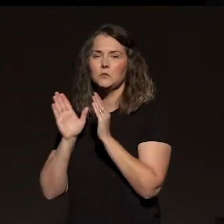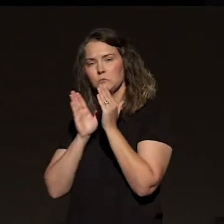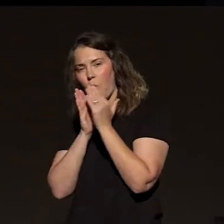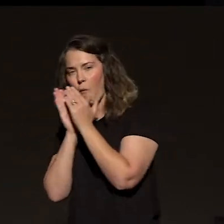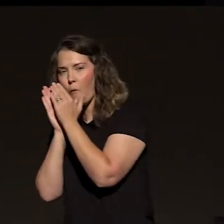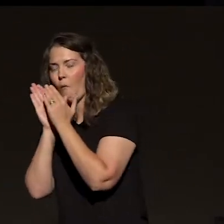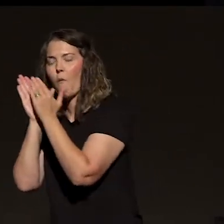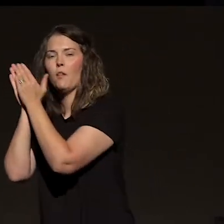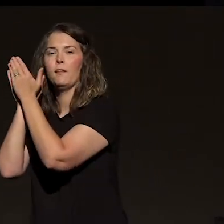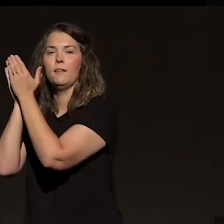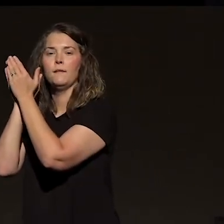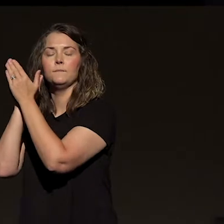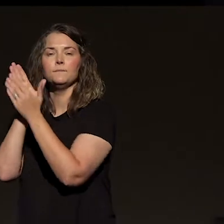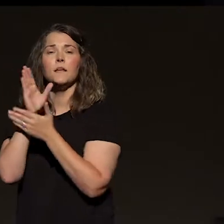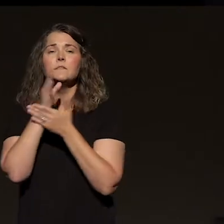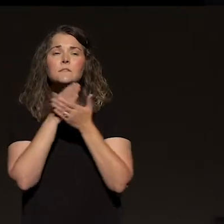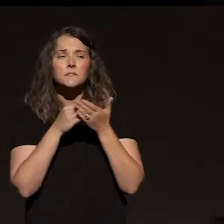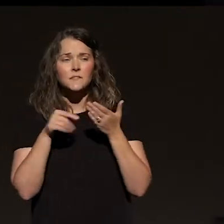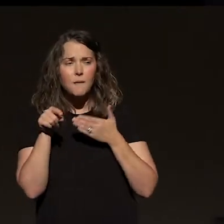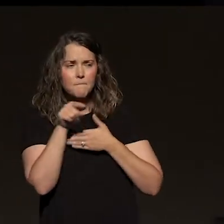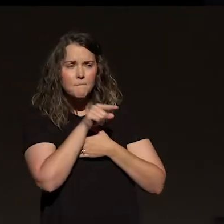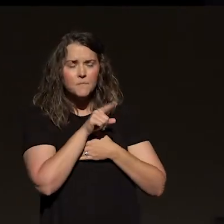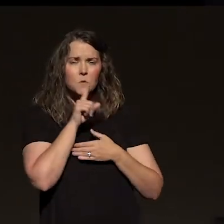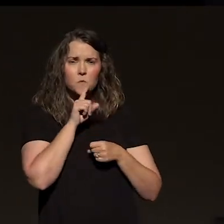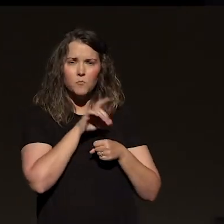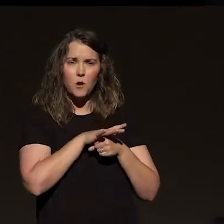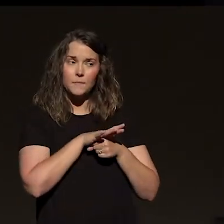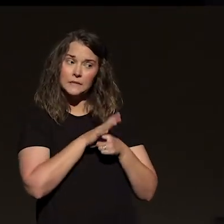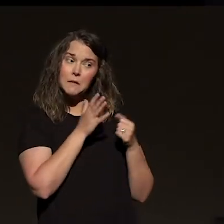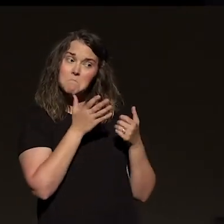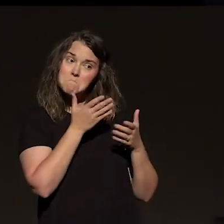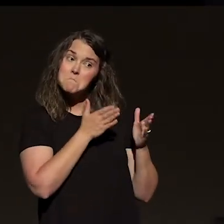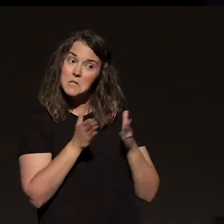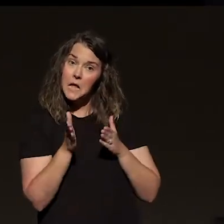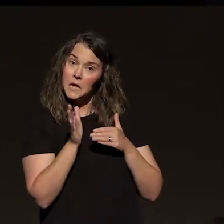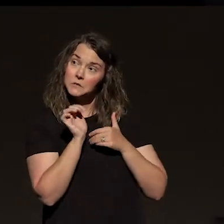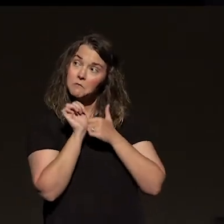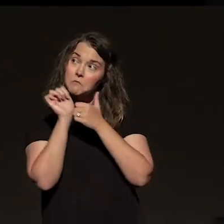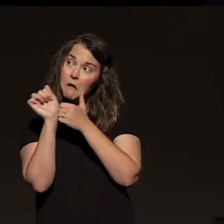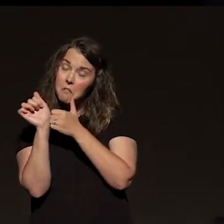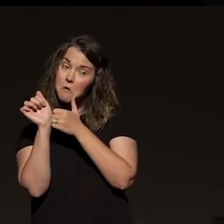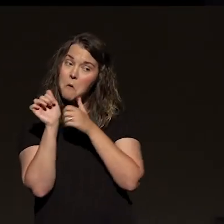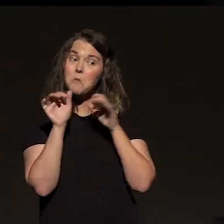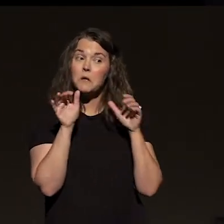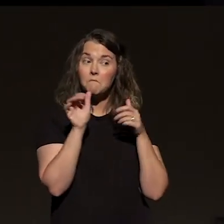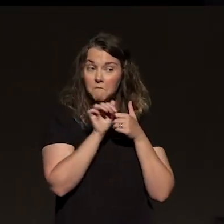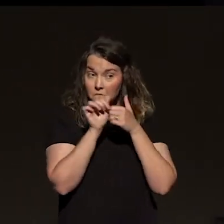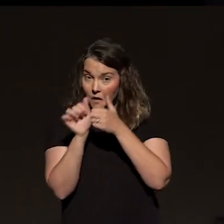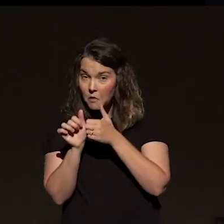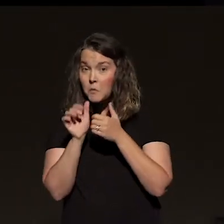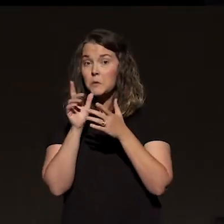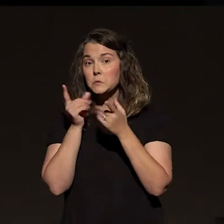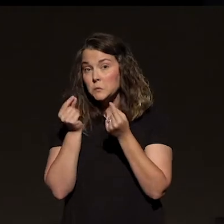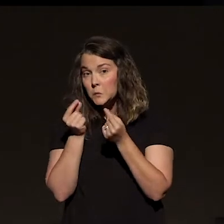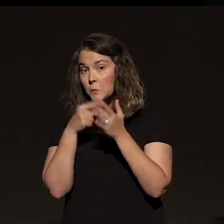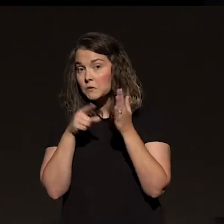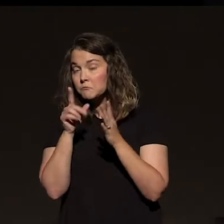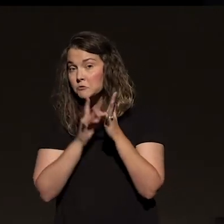And he also knew that some would promise to, even intend to, walk his way, do his thing, live this sermon.